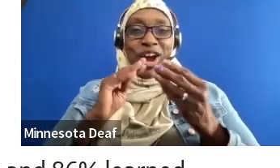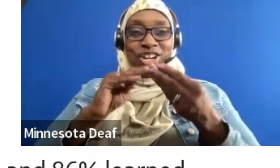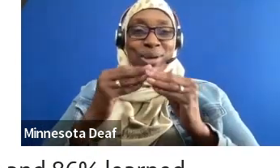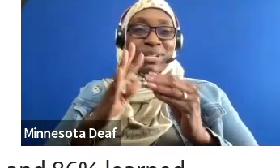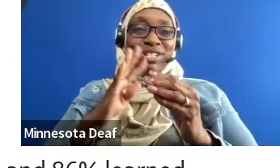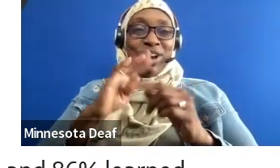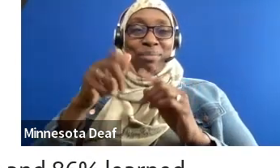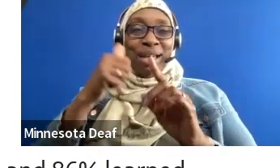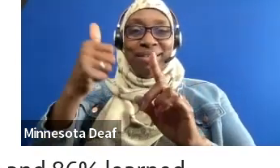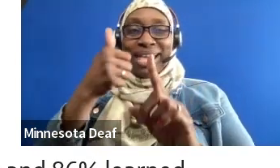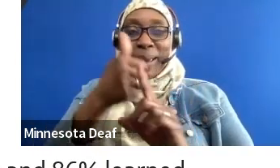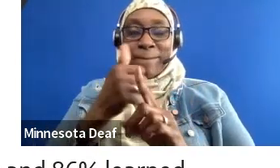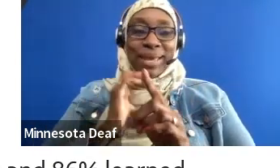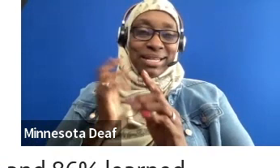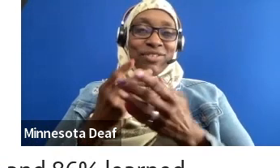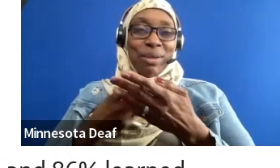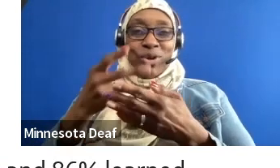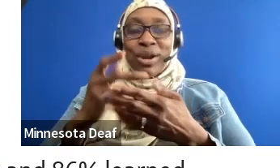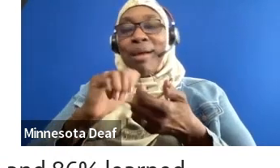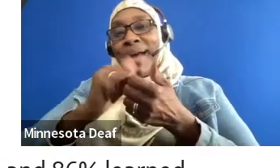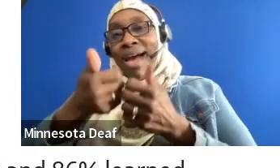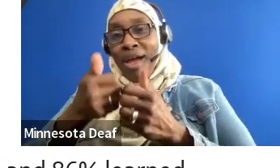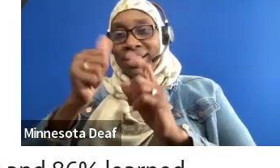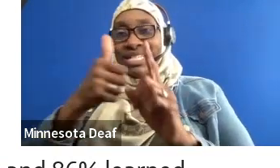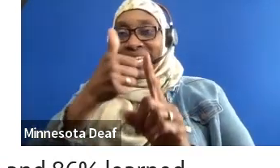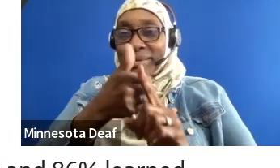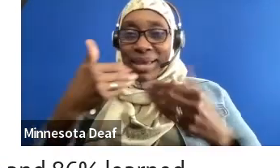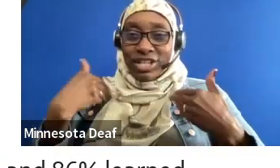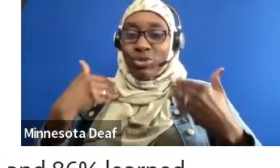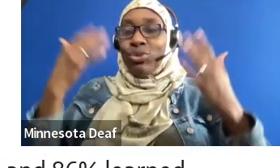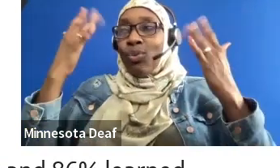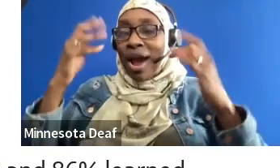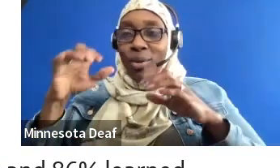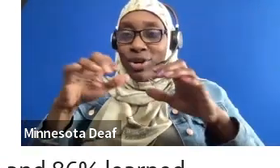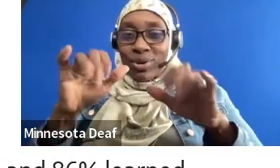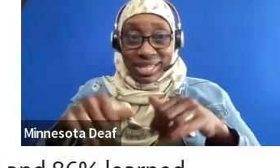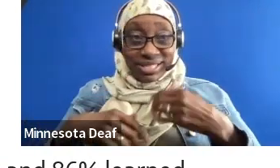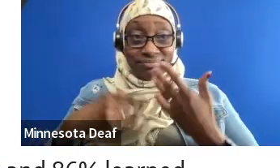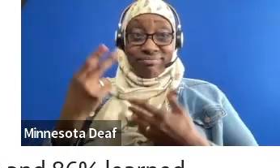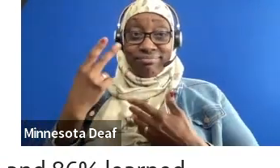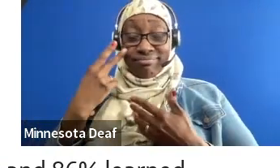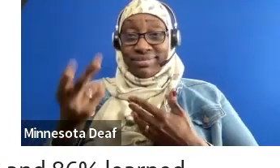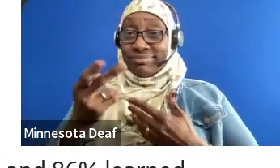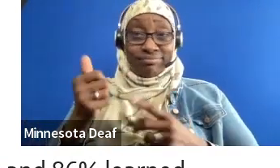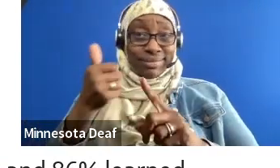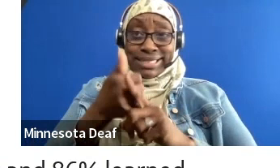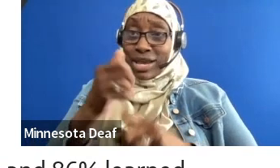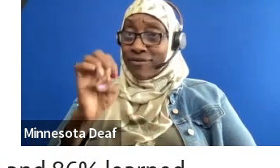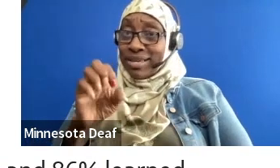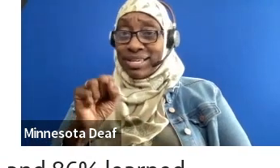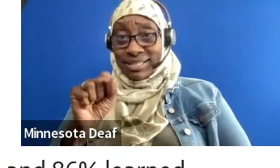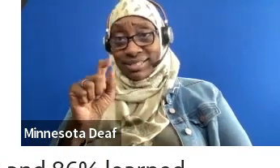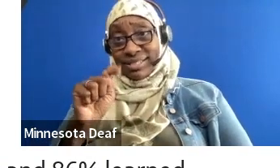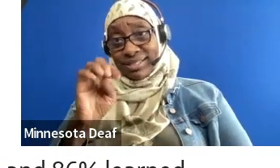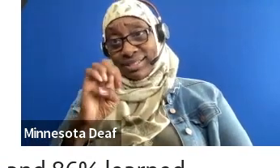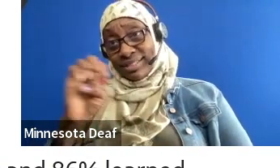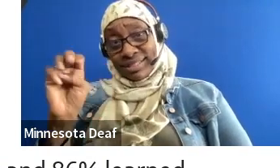affect our use? Why are we doing this? We've heard that, you know, self-esteem here. I've personally spoken to some of use, and I've